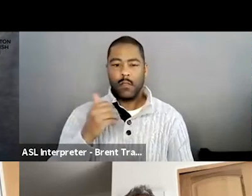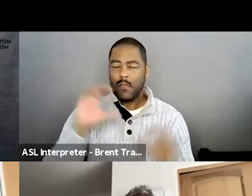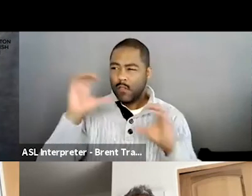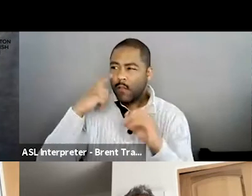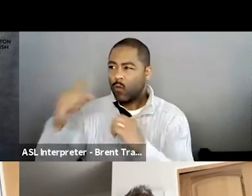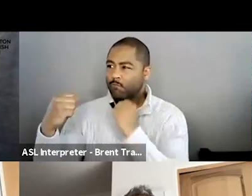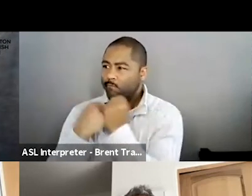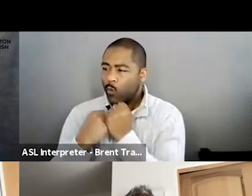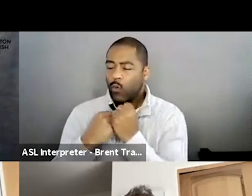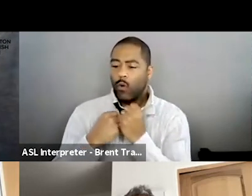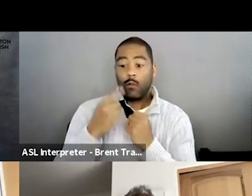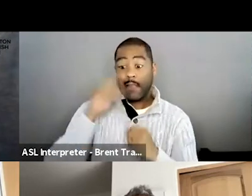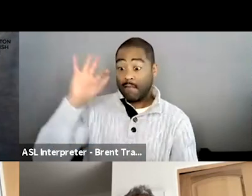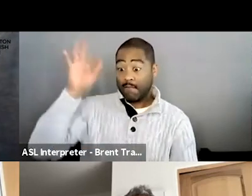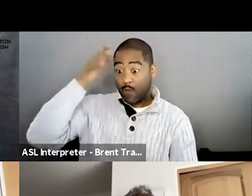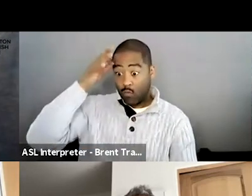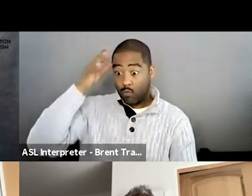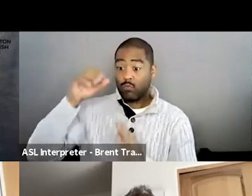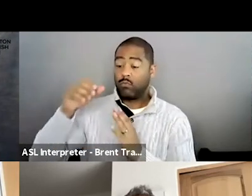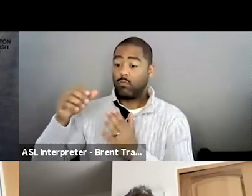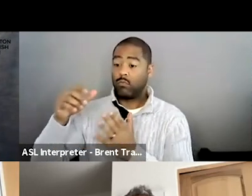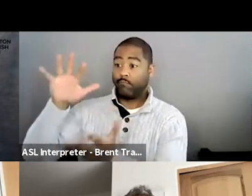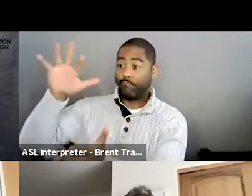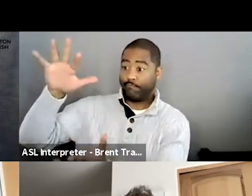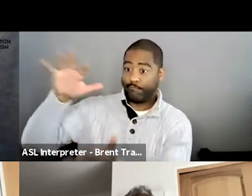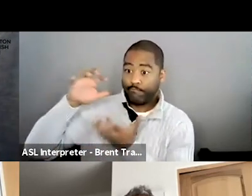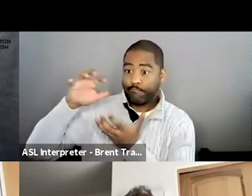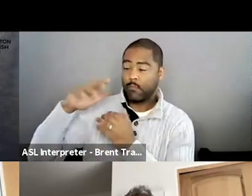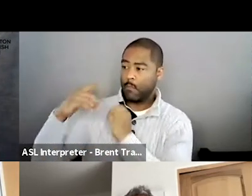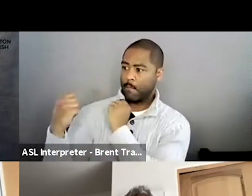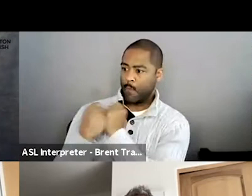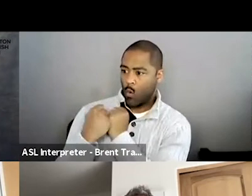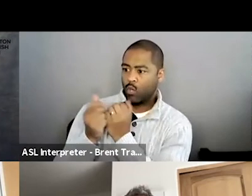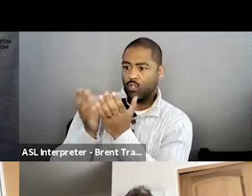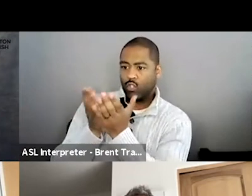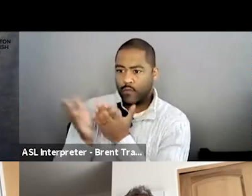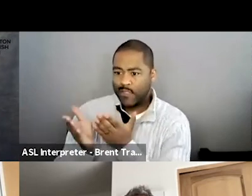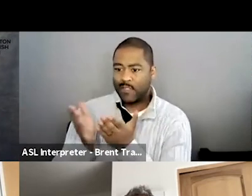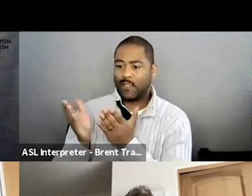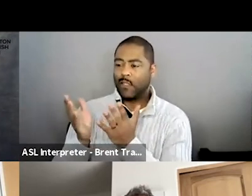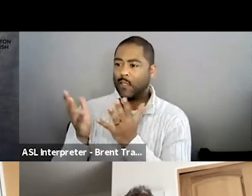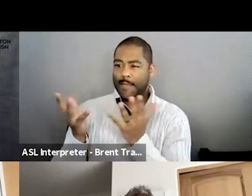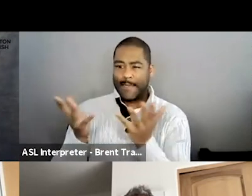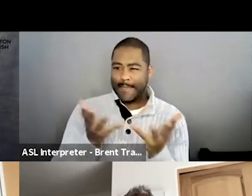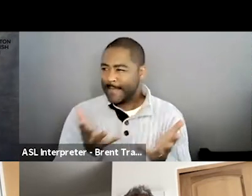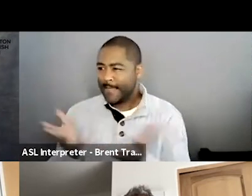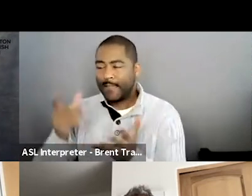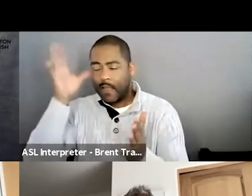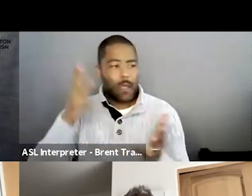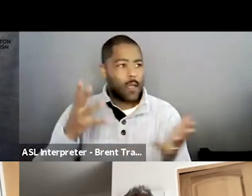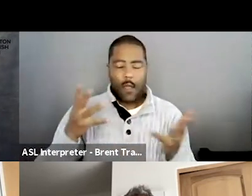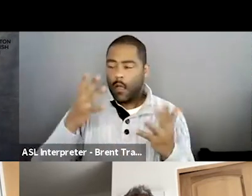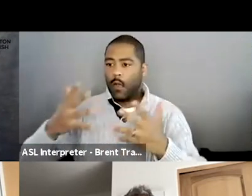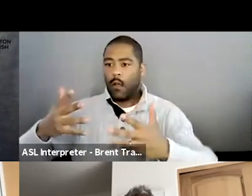And I didn't know either. So we just left it as it was, and we didn't receive any help. And she could have probably benefited